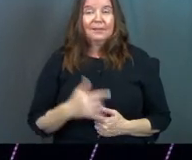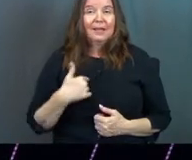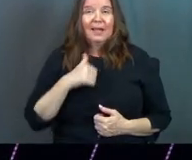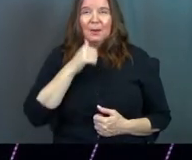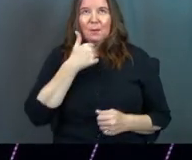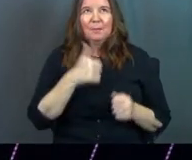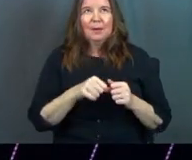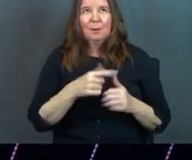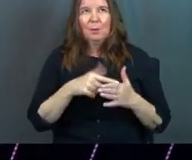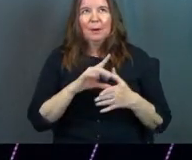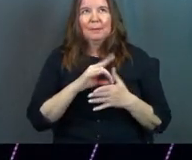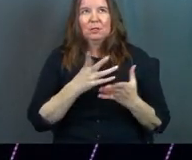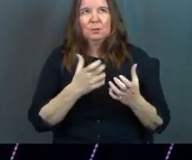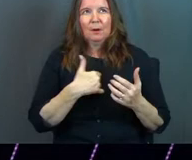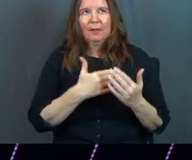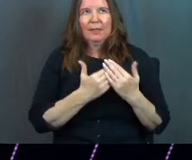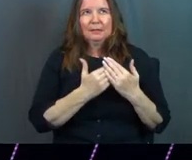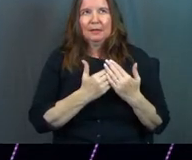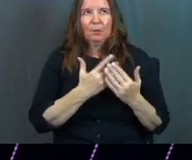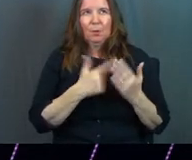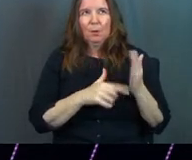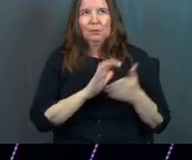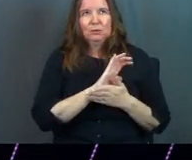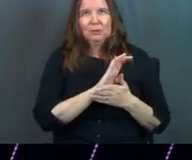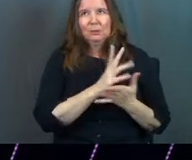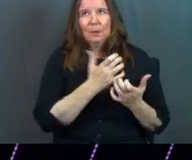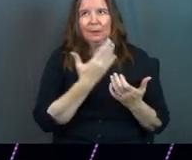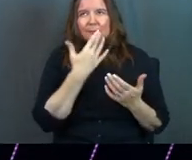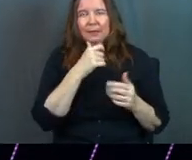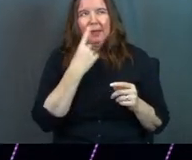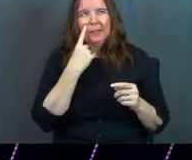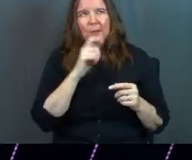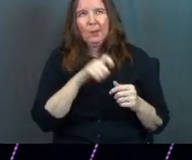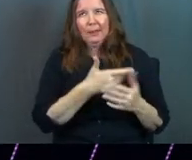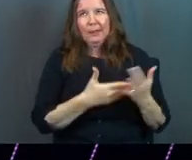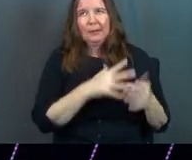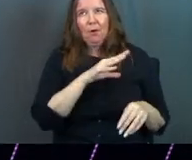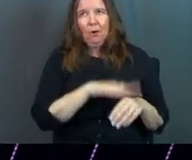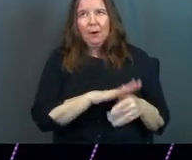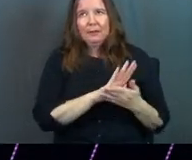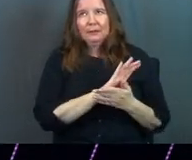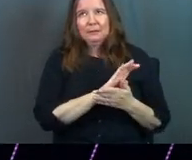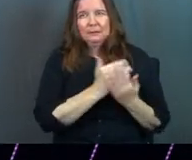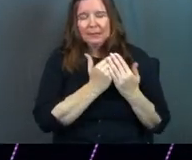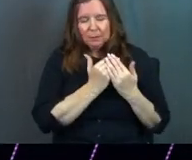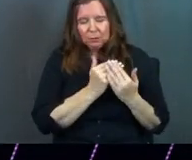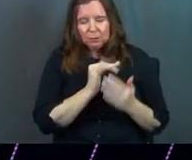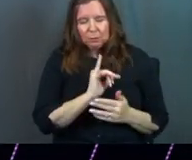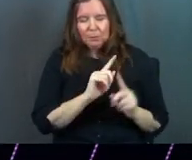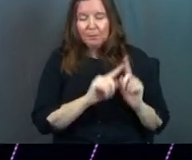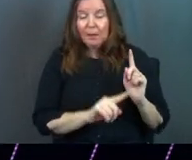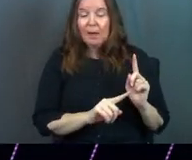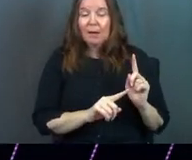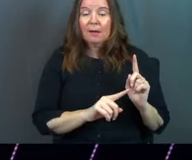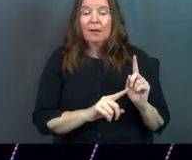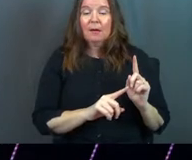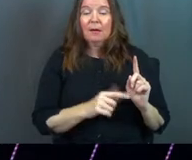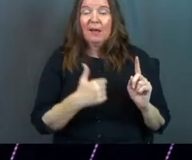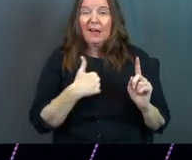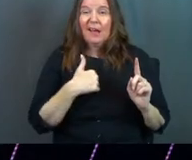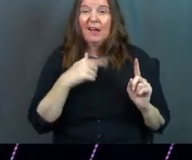I don't remember what meat she wanted on that sandwich or what cheese she wanted. I think there were other things on the sandwich. But